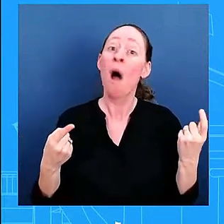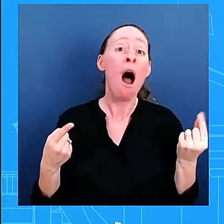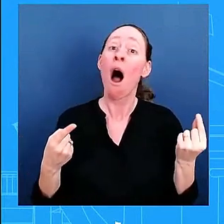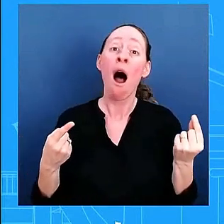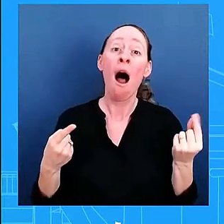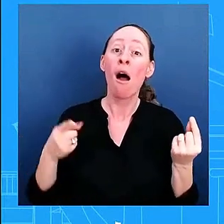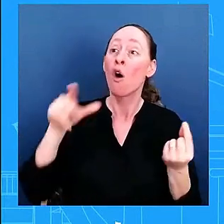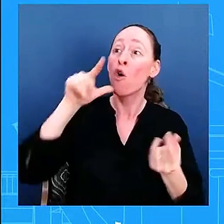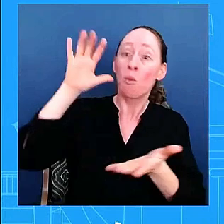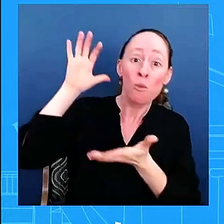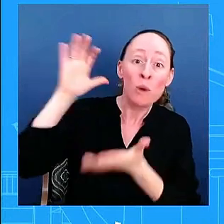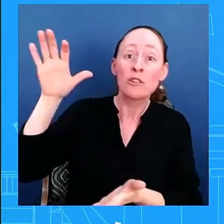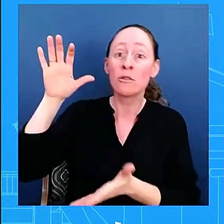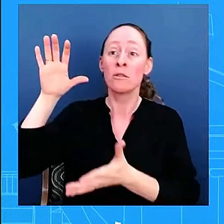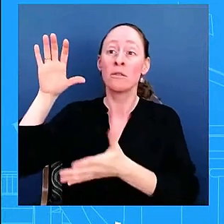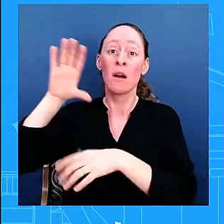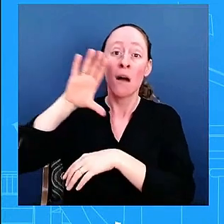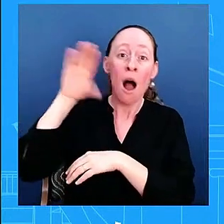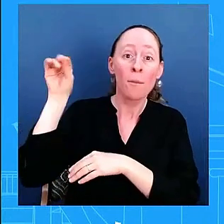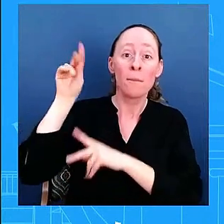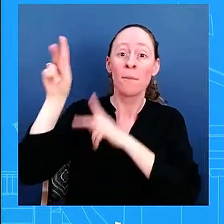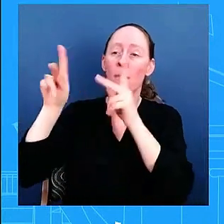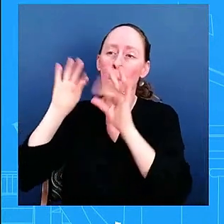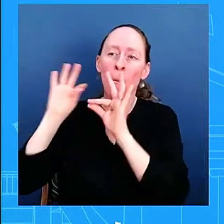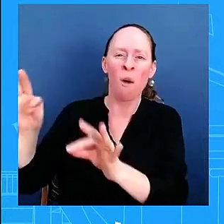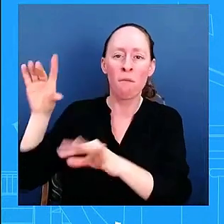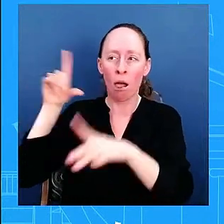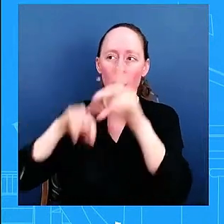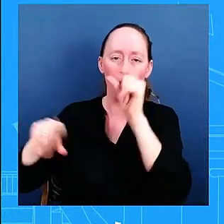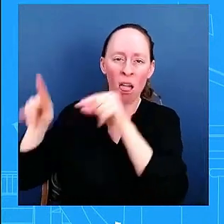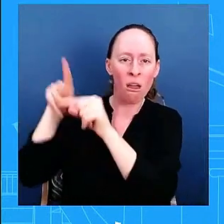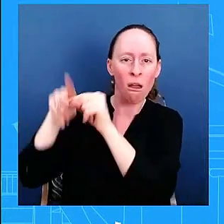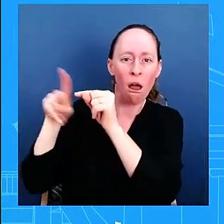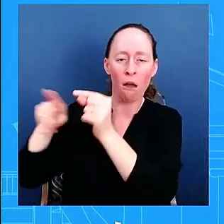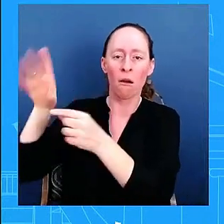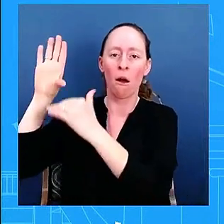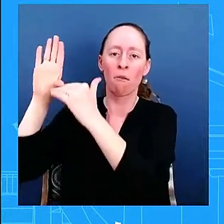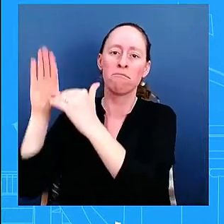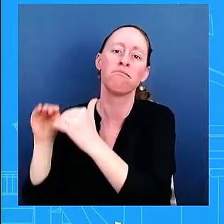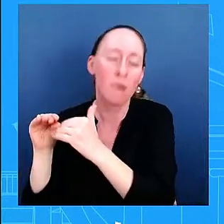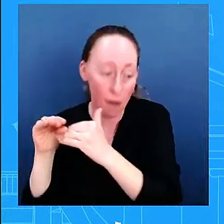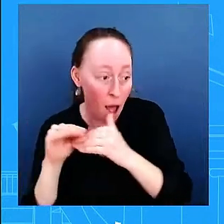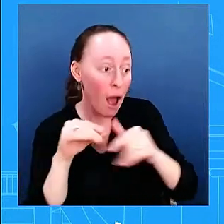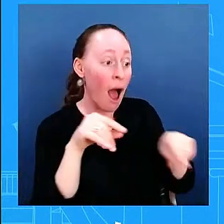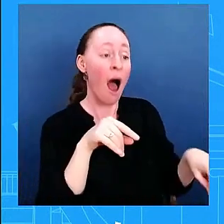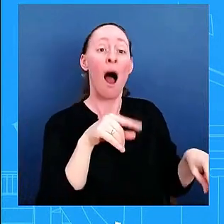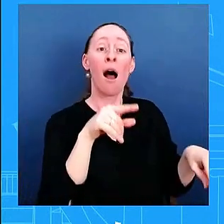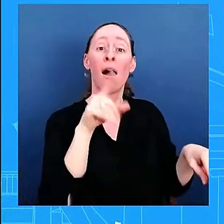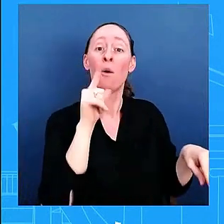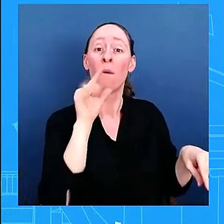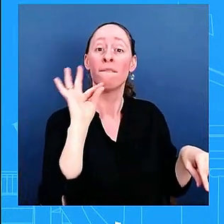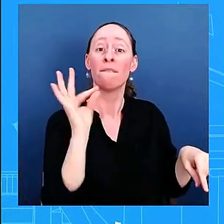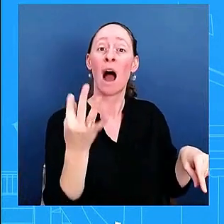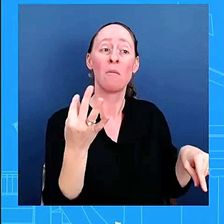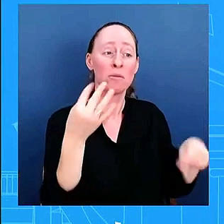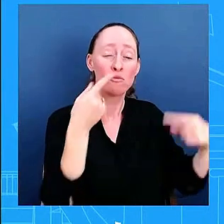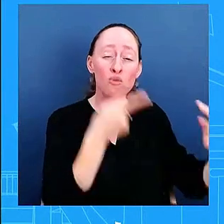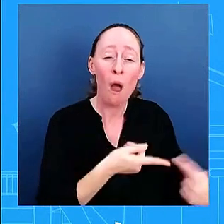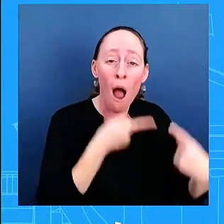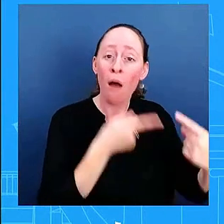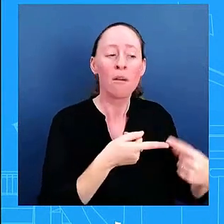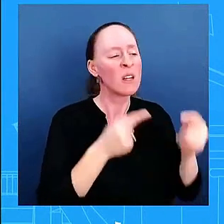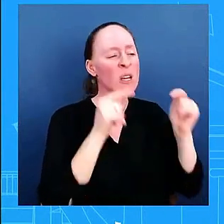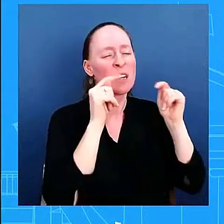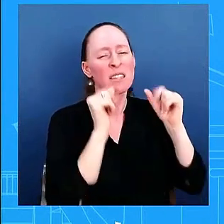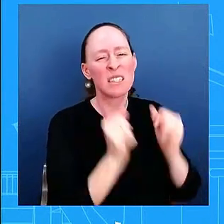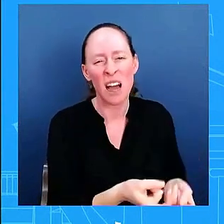they want to make it harder for middle-class families uh and so there's a difference there there the contrast could not be uh more